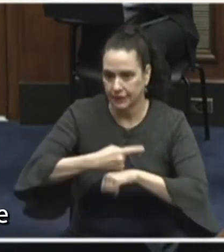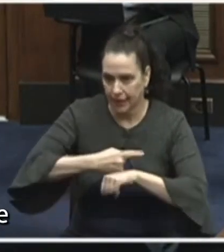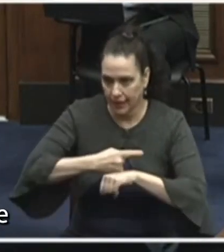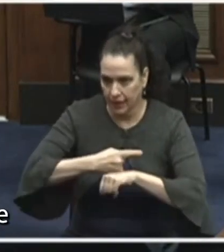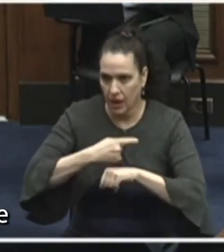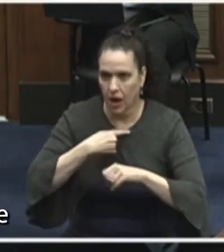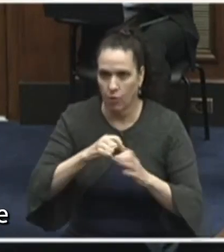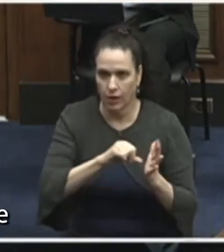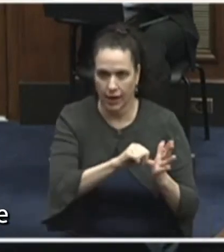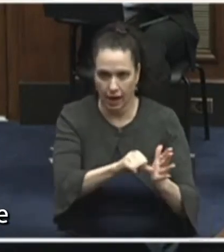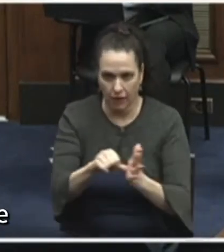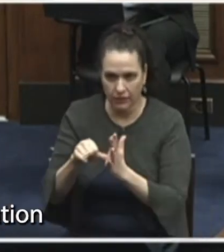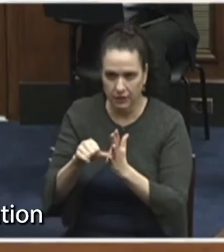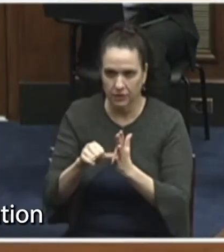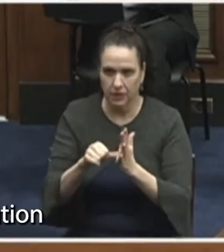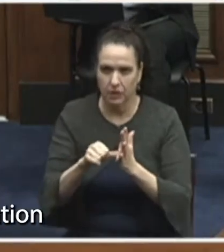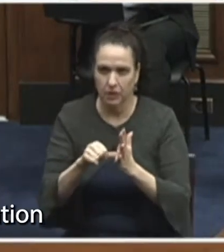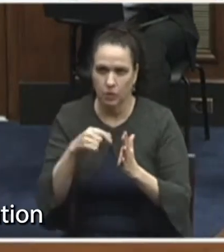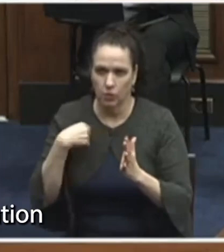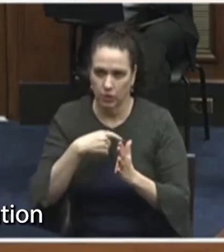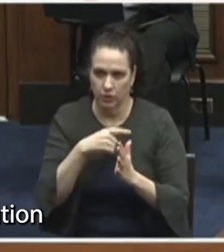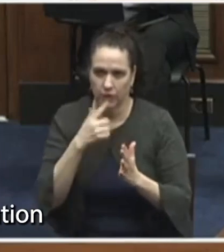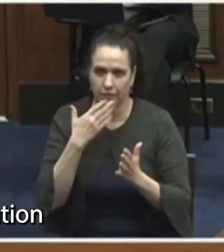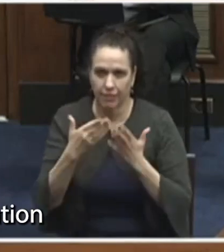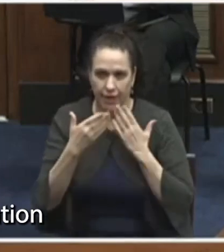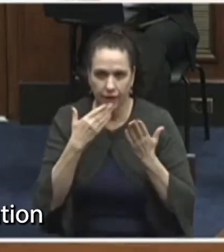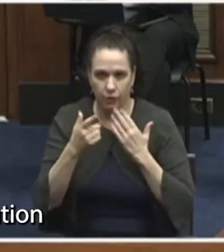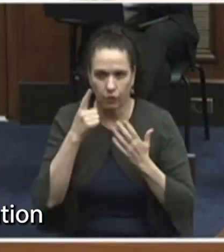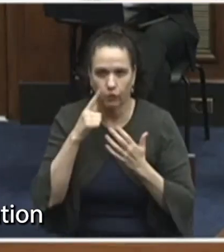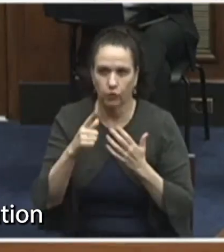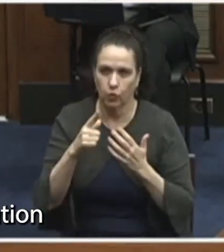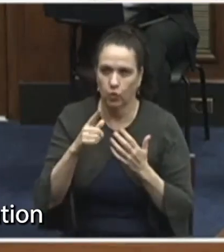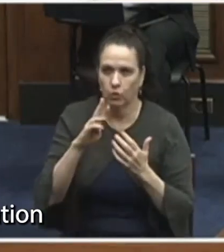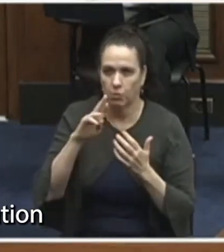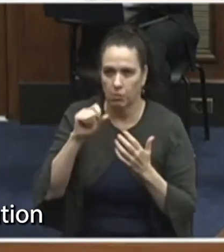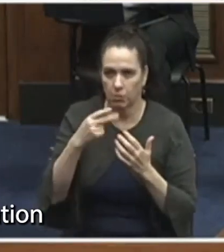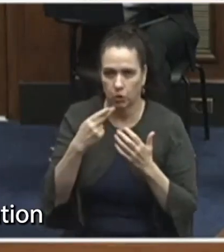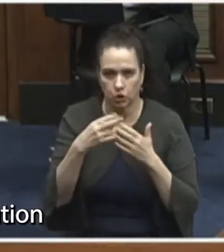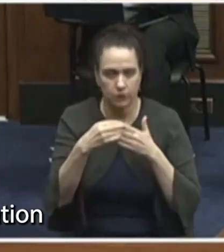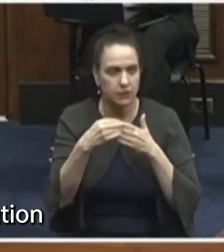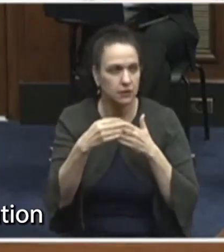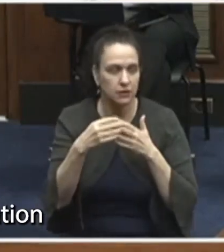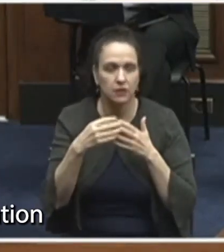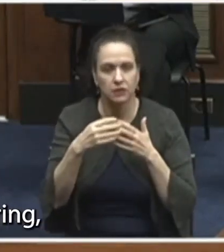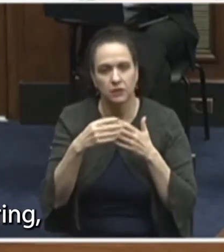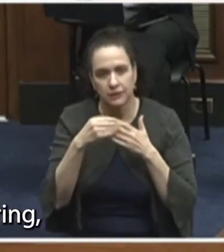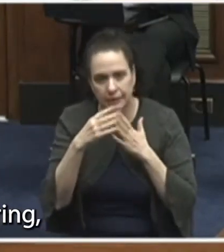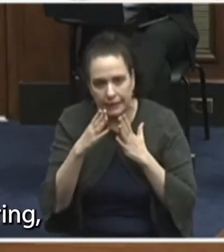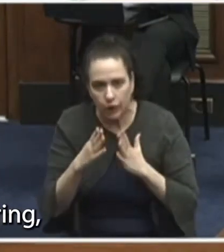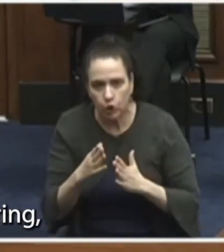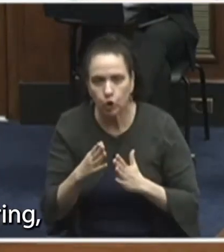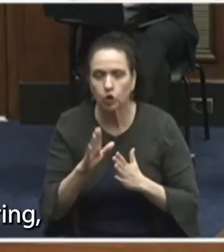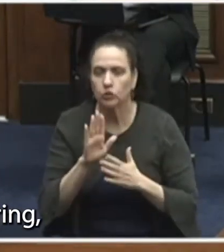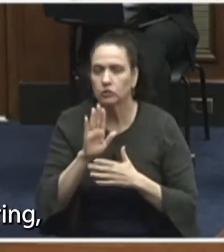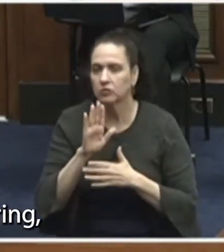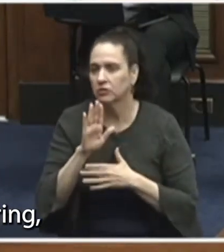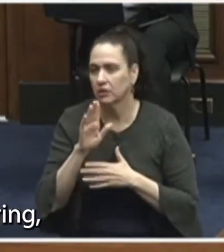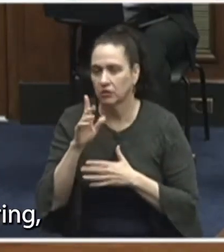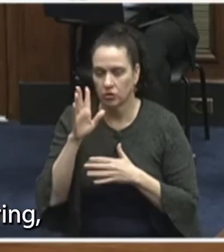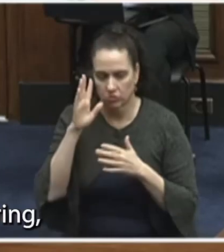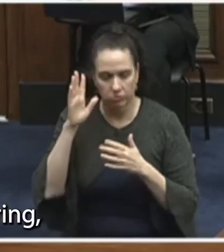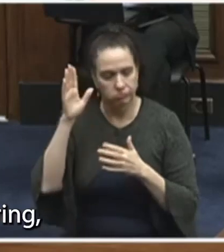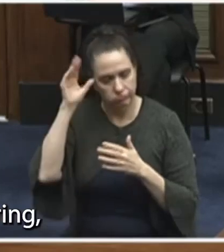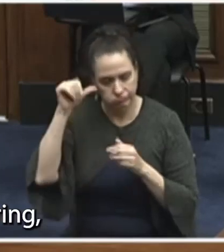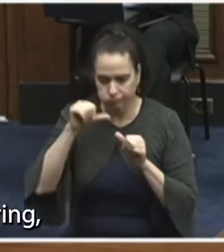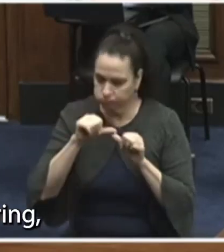underscore how grateful we are for Representative Bush's leadership and determination in securing such a historic